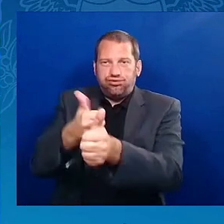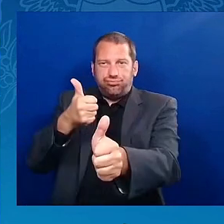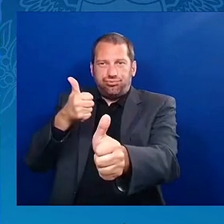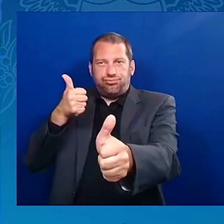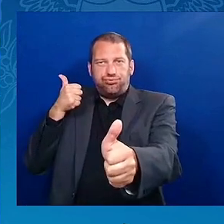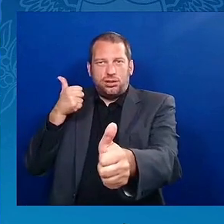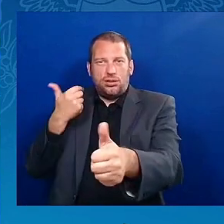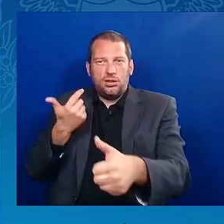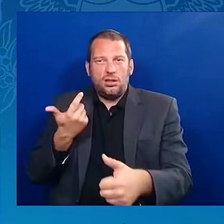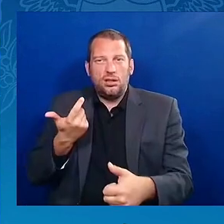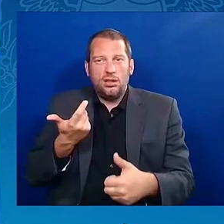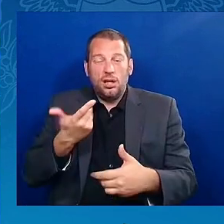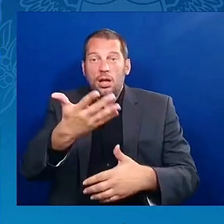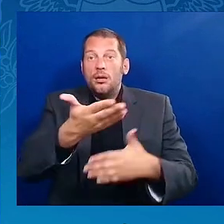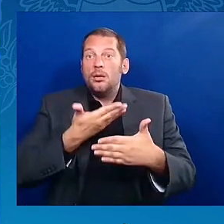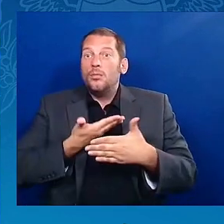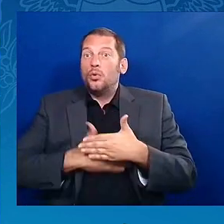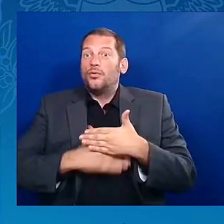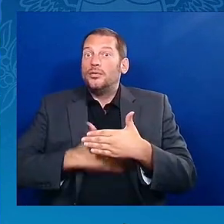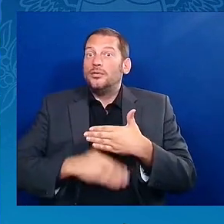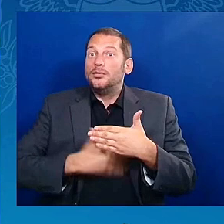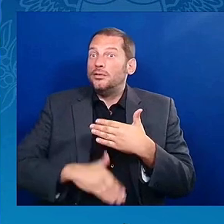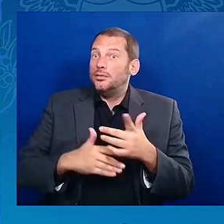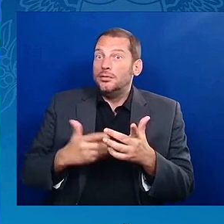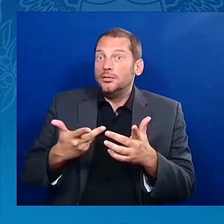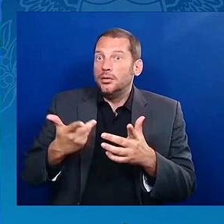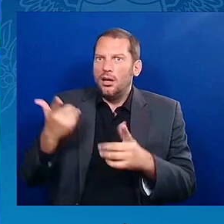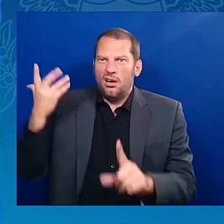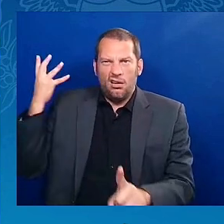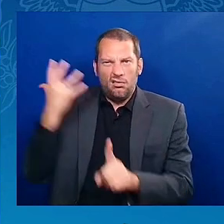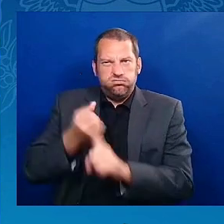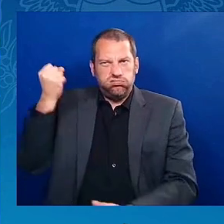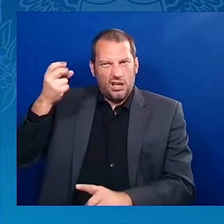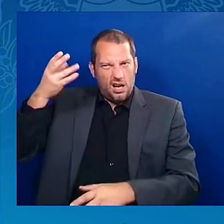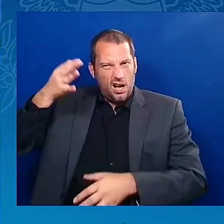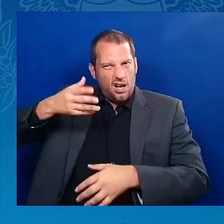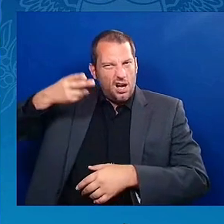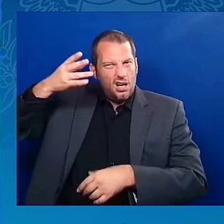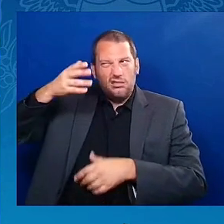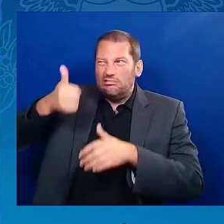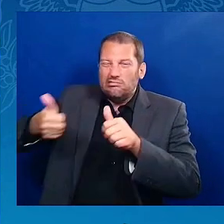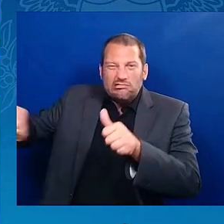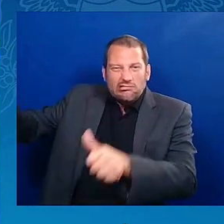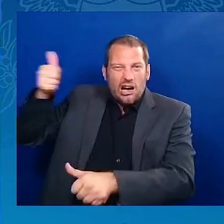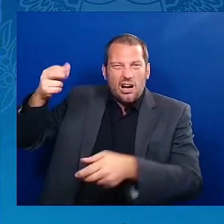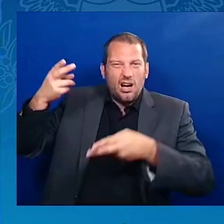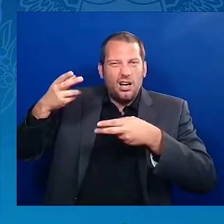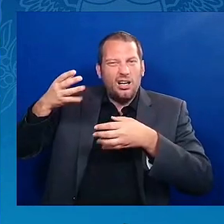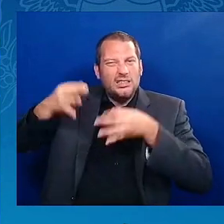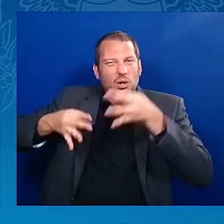right from them so that our daughters will know fewer rights than their grandmothers.